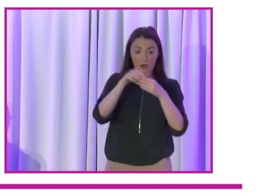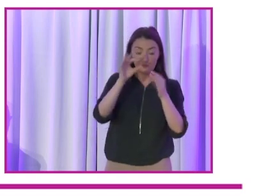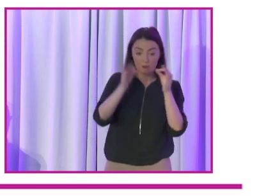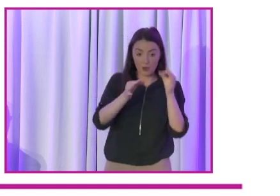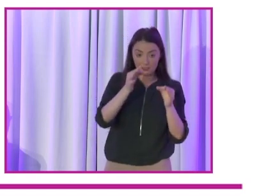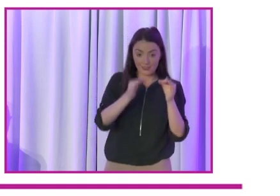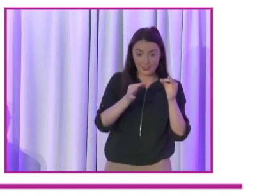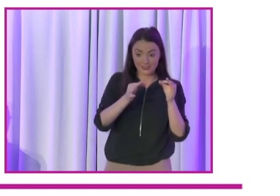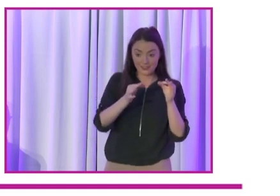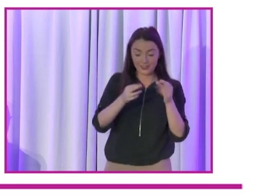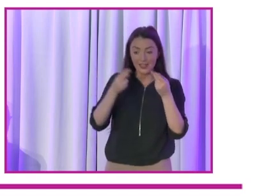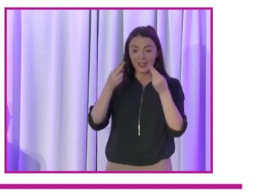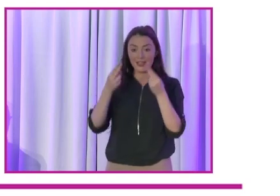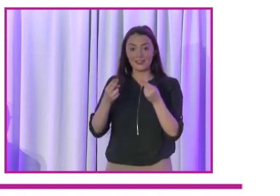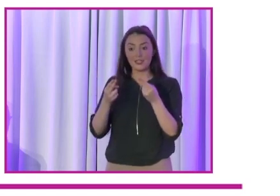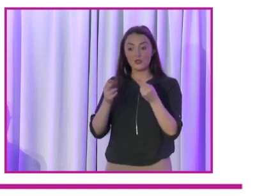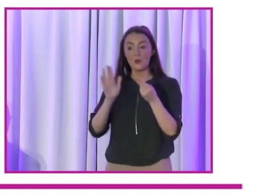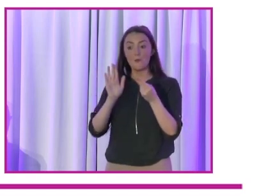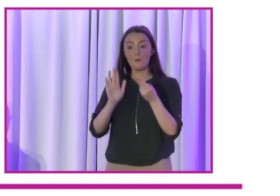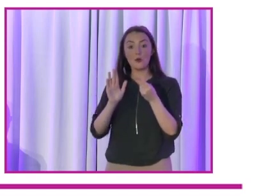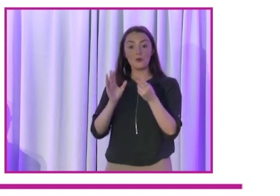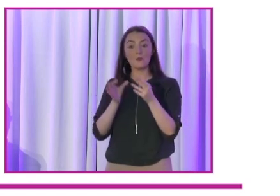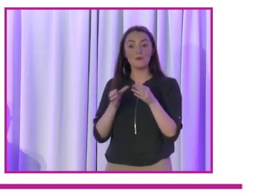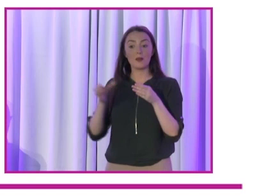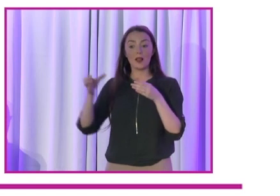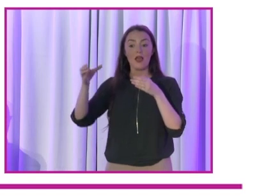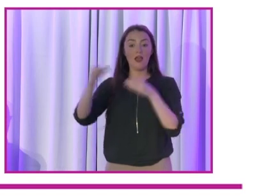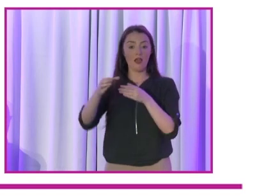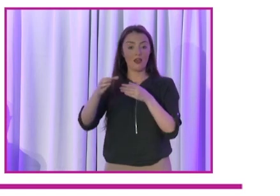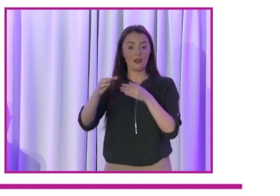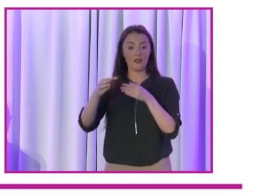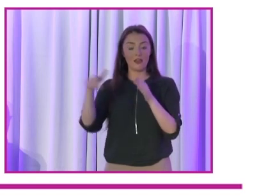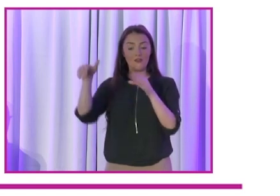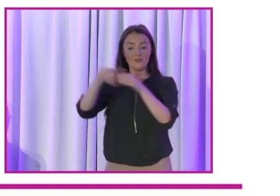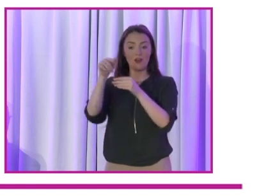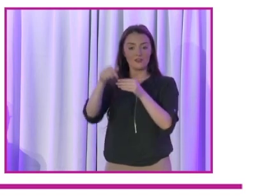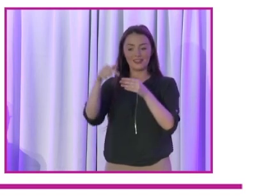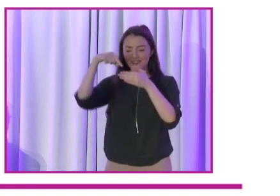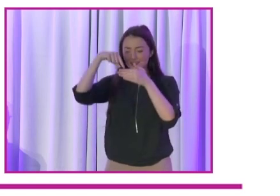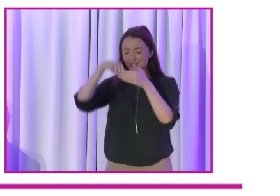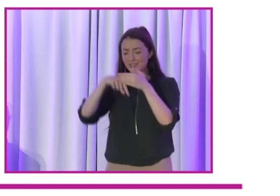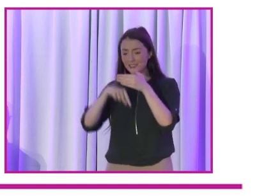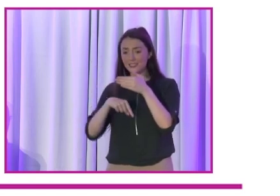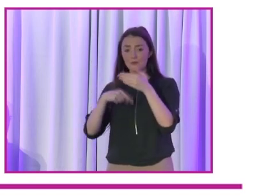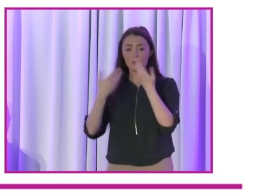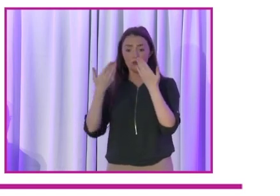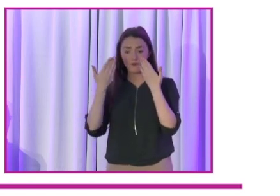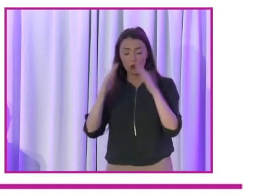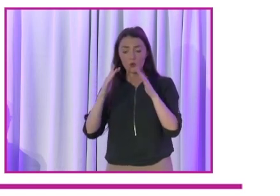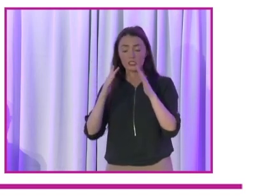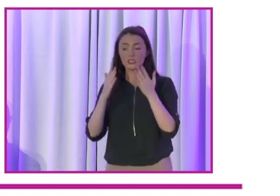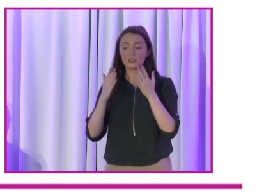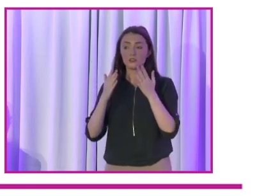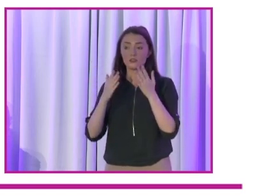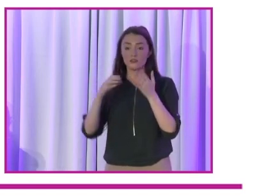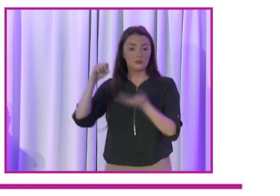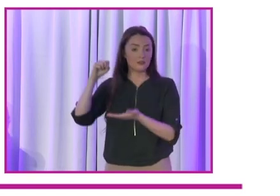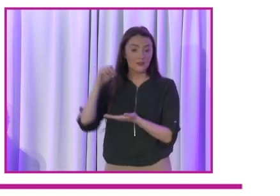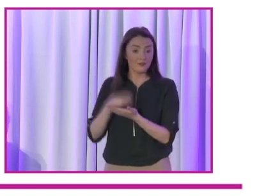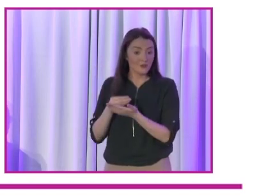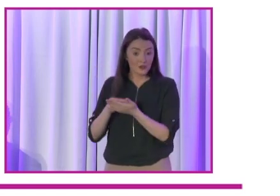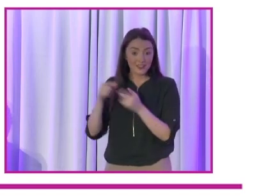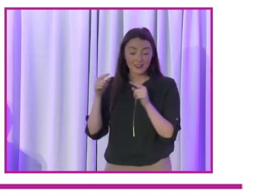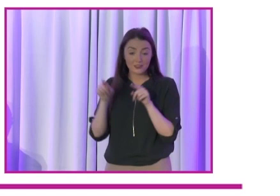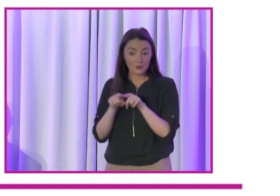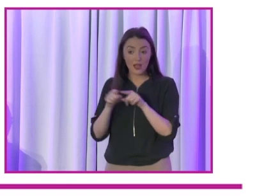we'll work at putting our people into politics. It's a deeper level of engagement, I think it could be part of both funding applications, but